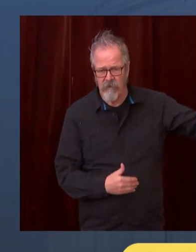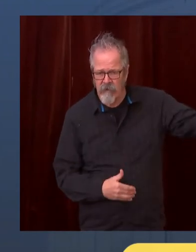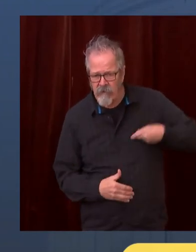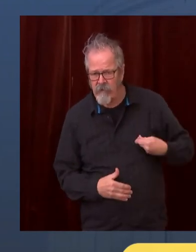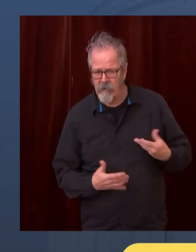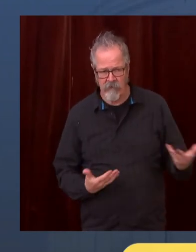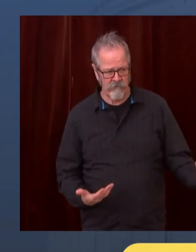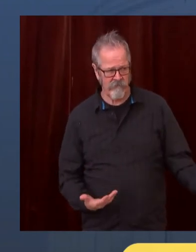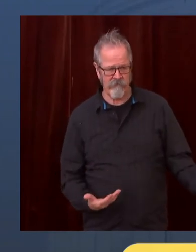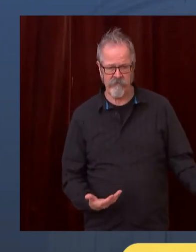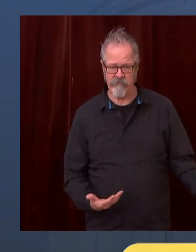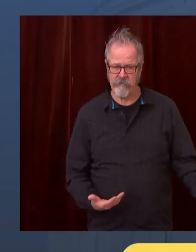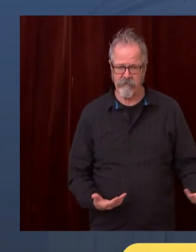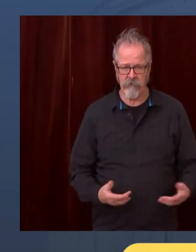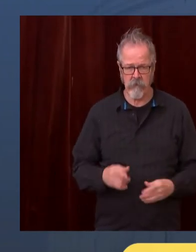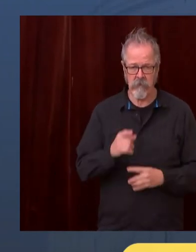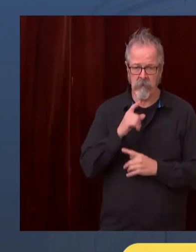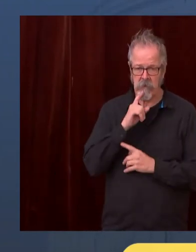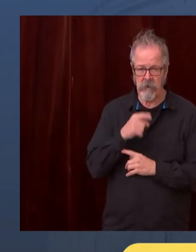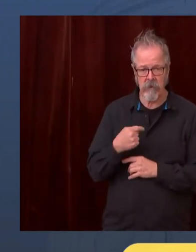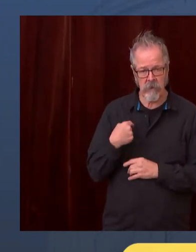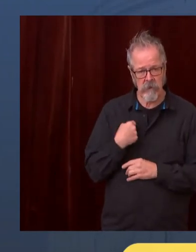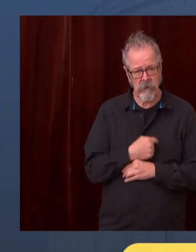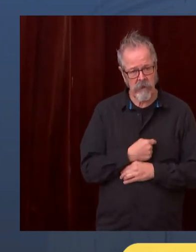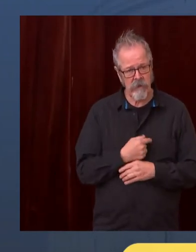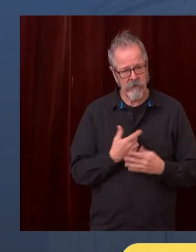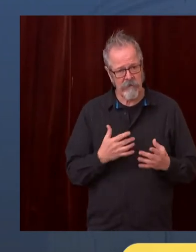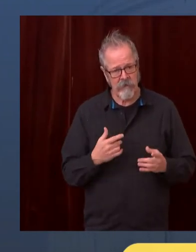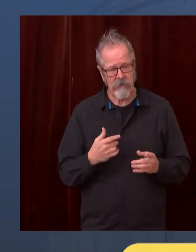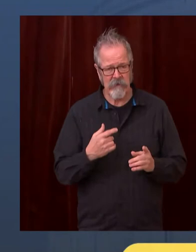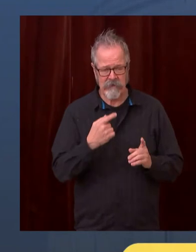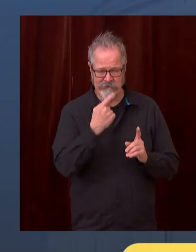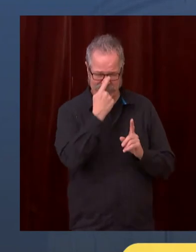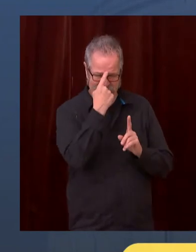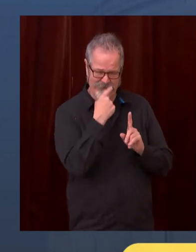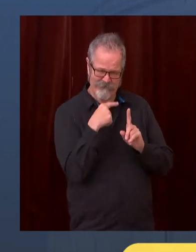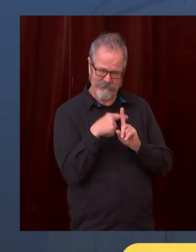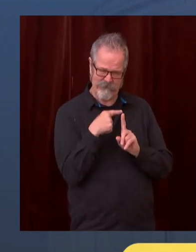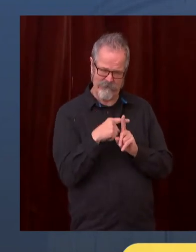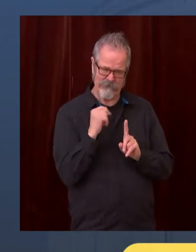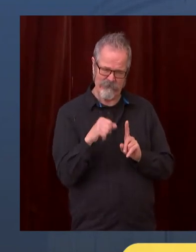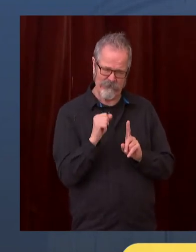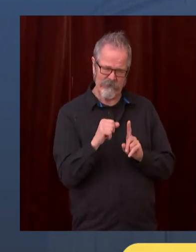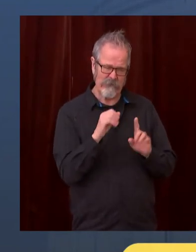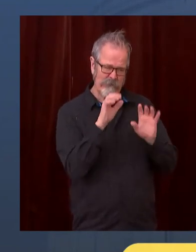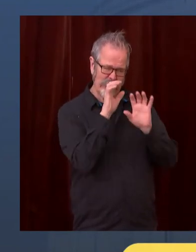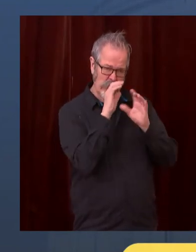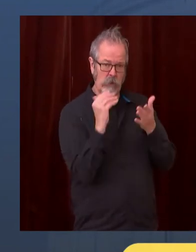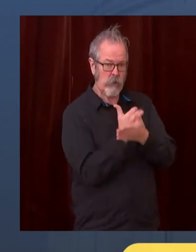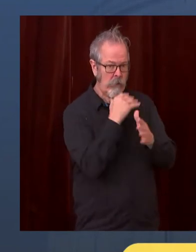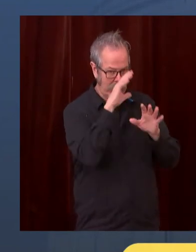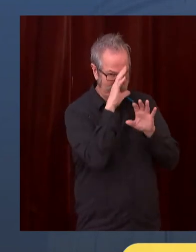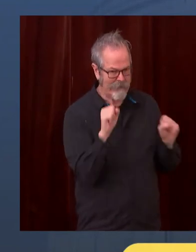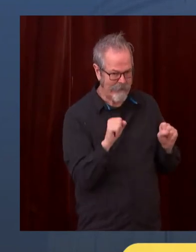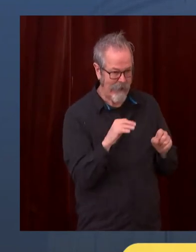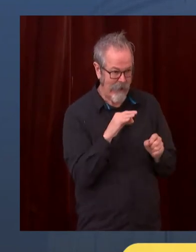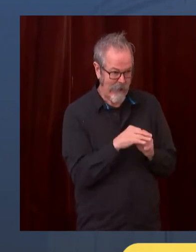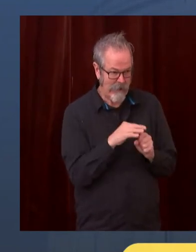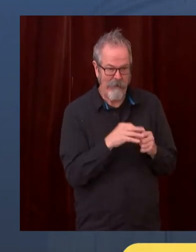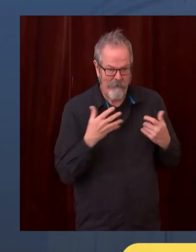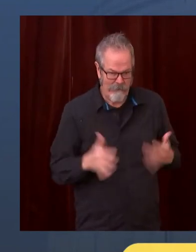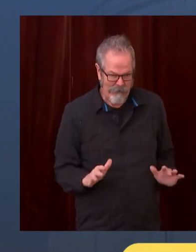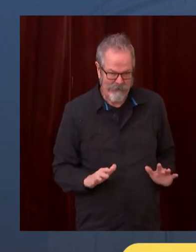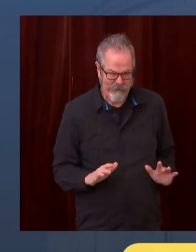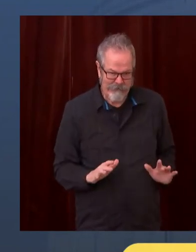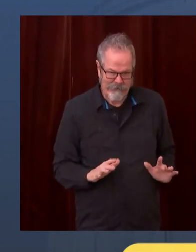this. So we remain hopeful that with the election of a new president and the emergence that we now